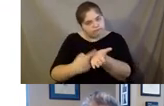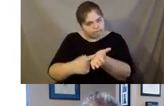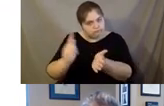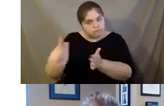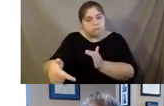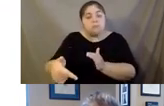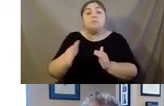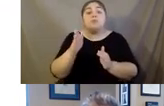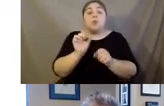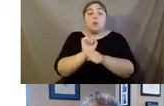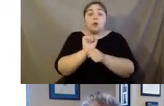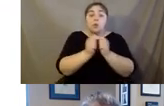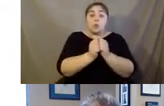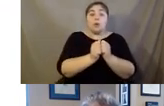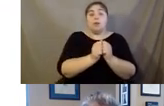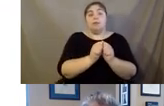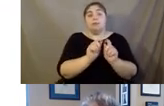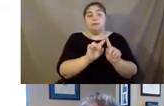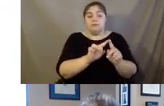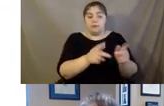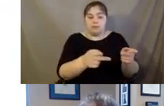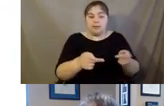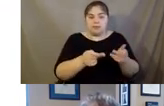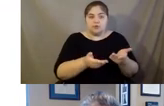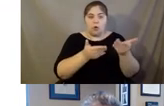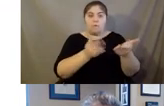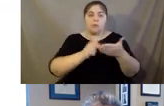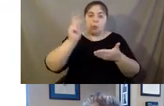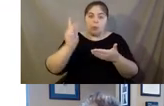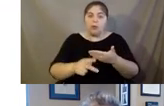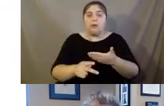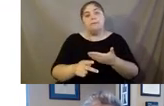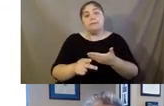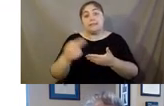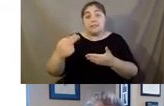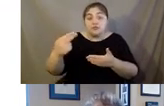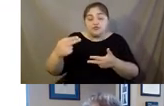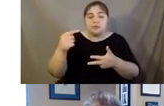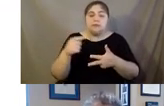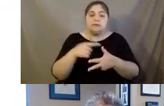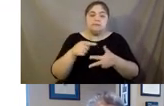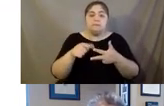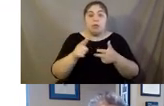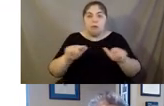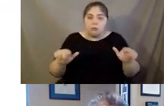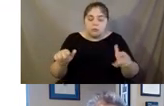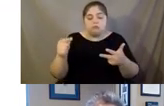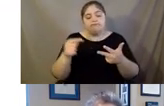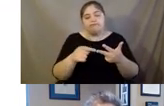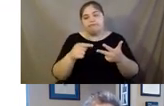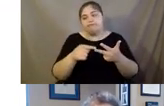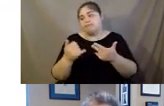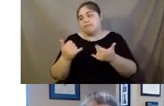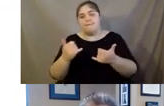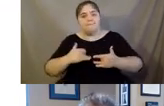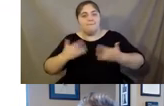work with on-site and off-site locations to offer programs in history and languages and current affairs